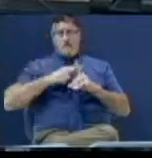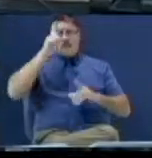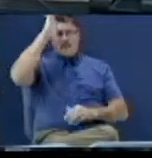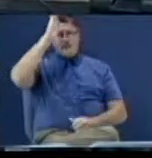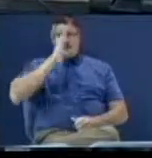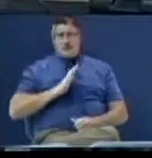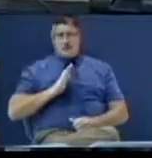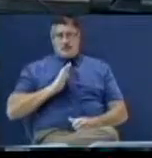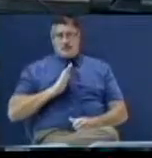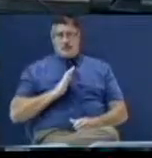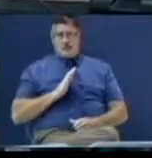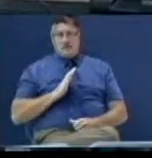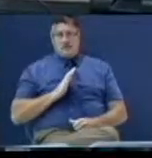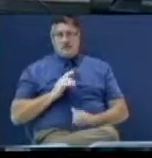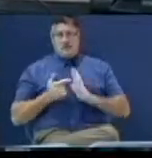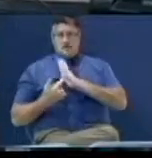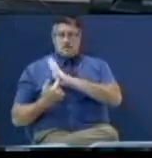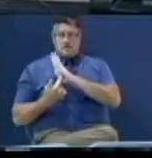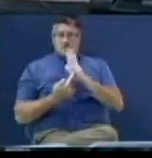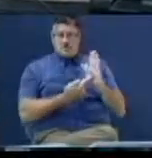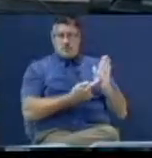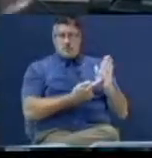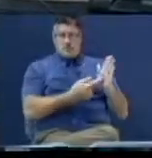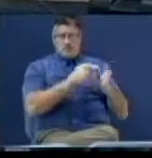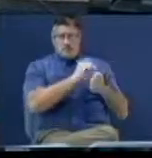God gave you an outline of Revelation.